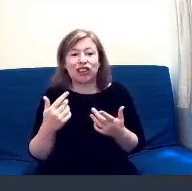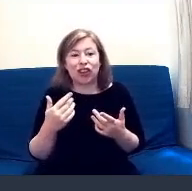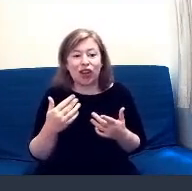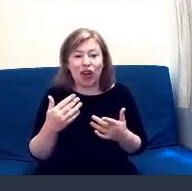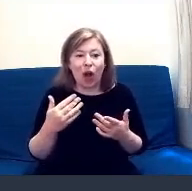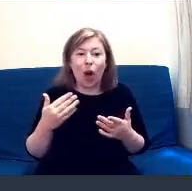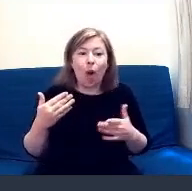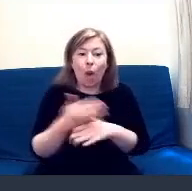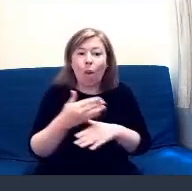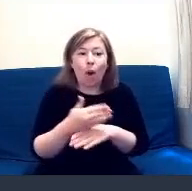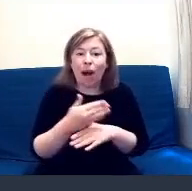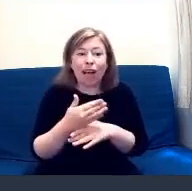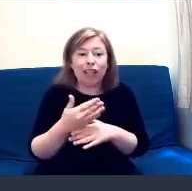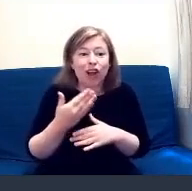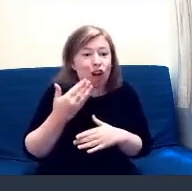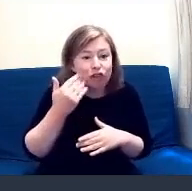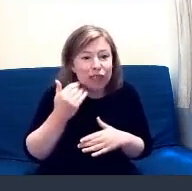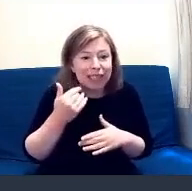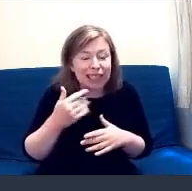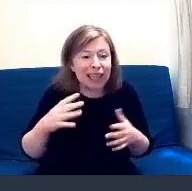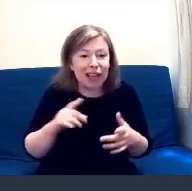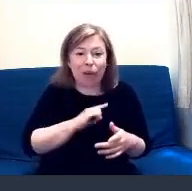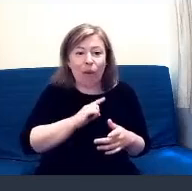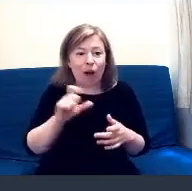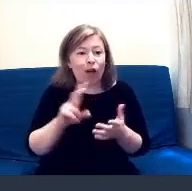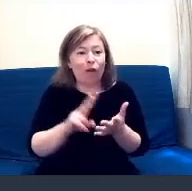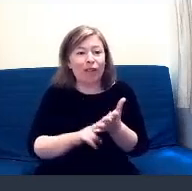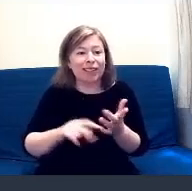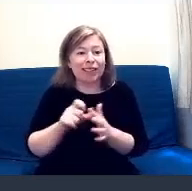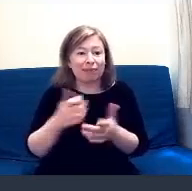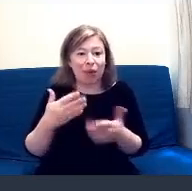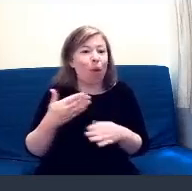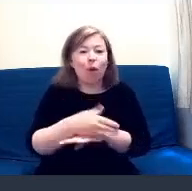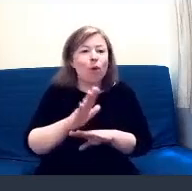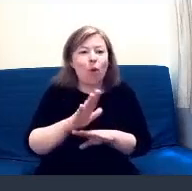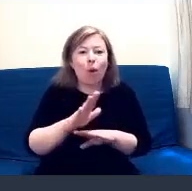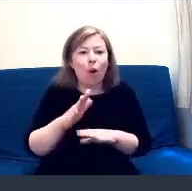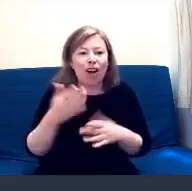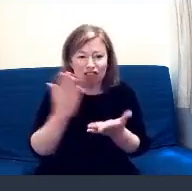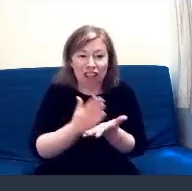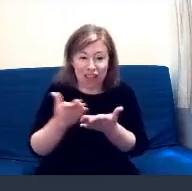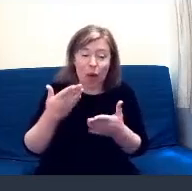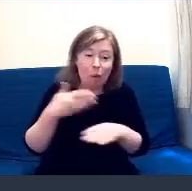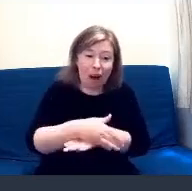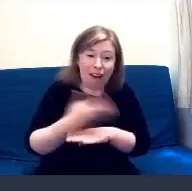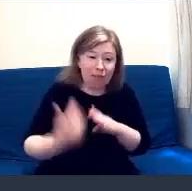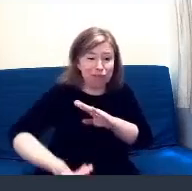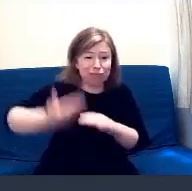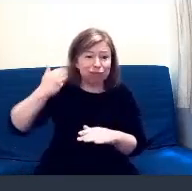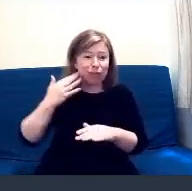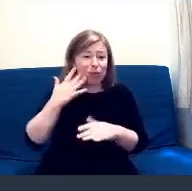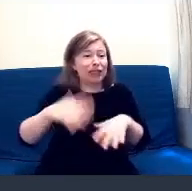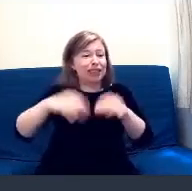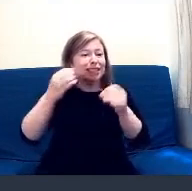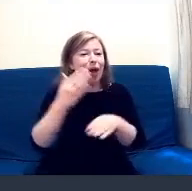whatever day that they started. If you can remember your start date. I think some of us